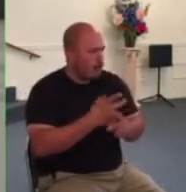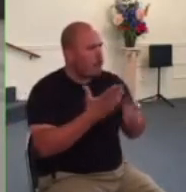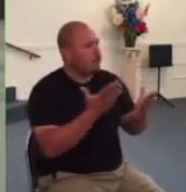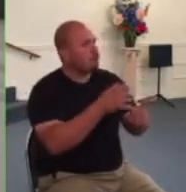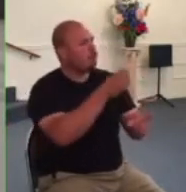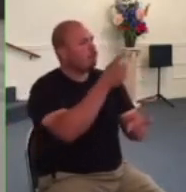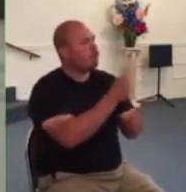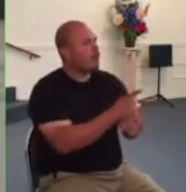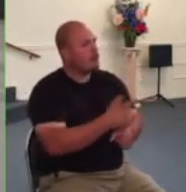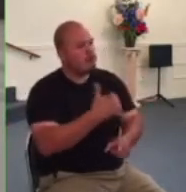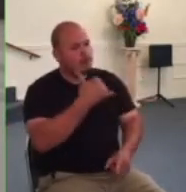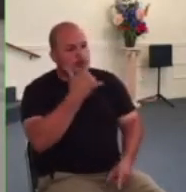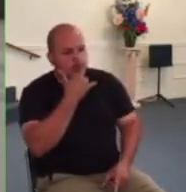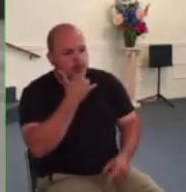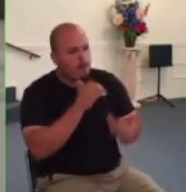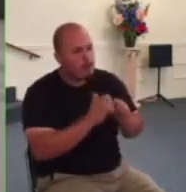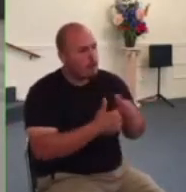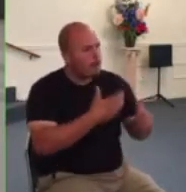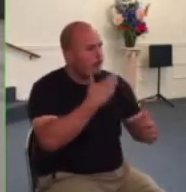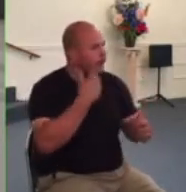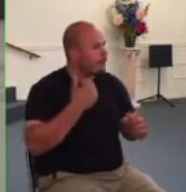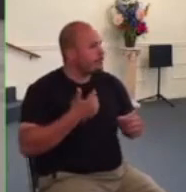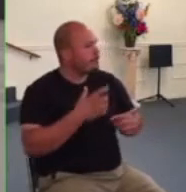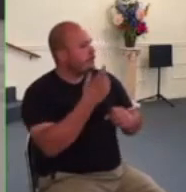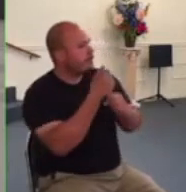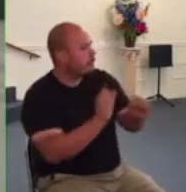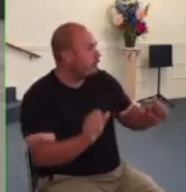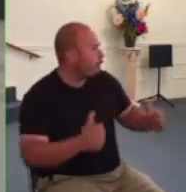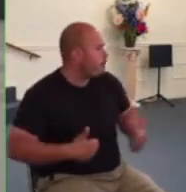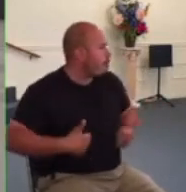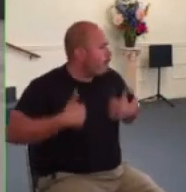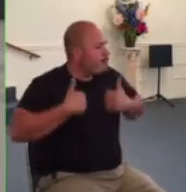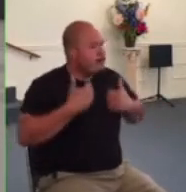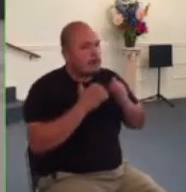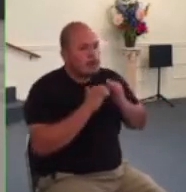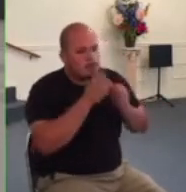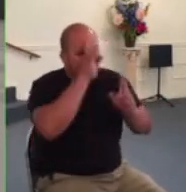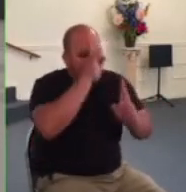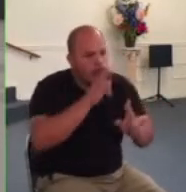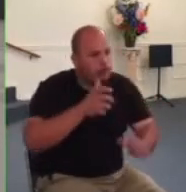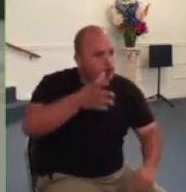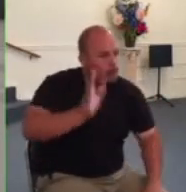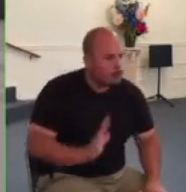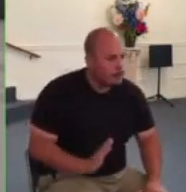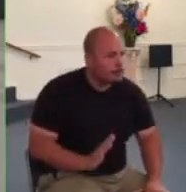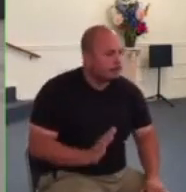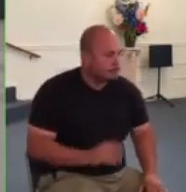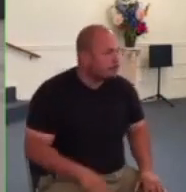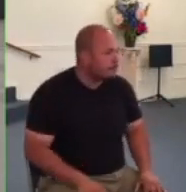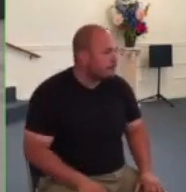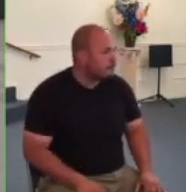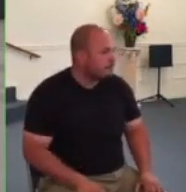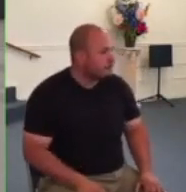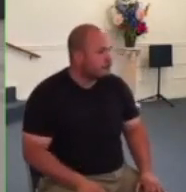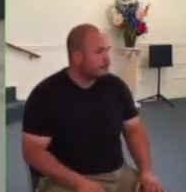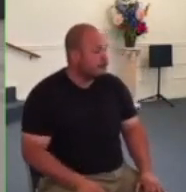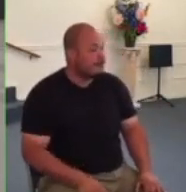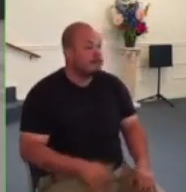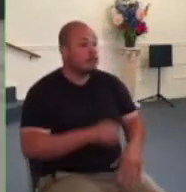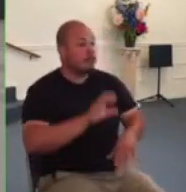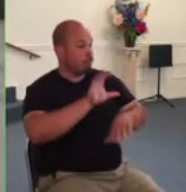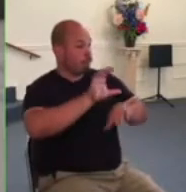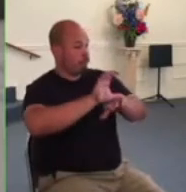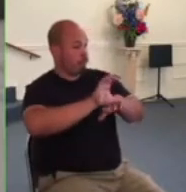situation how best to save lives how best to honor god churches in china